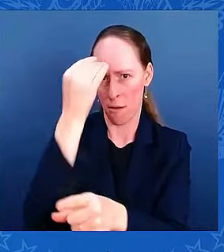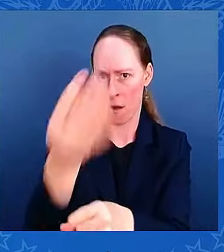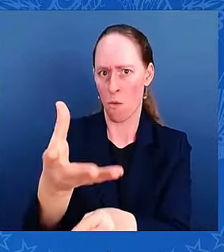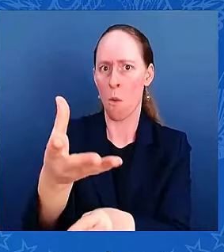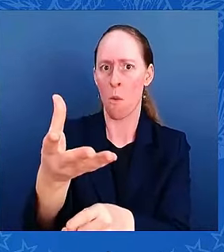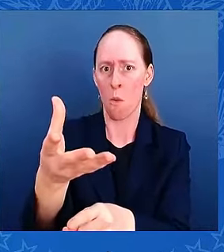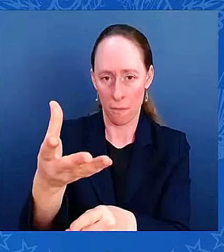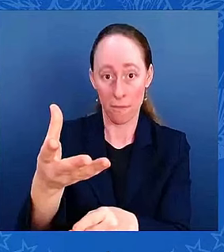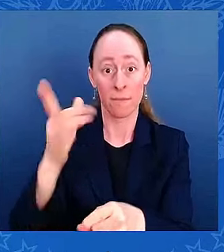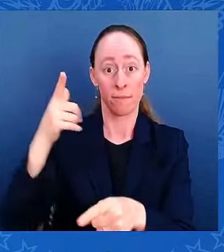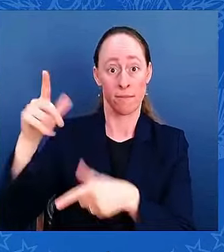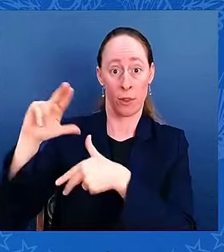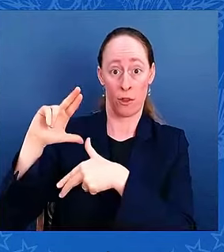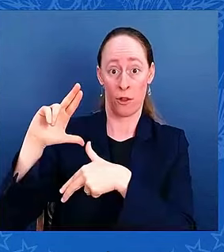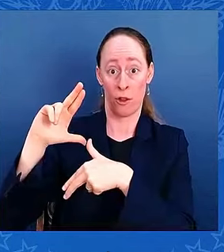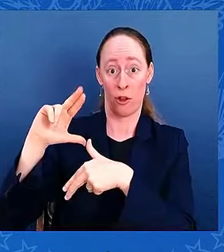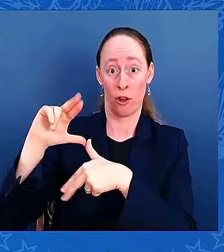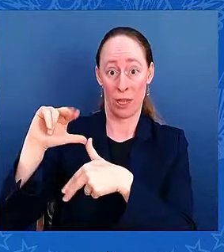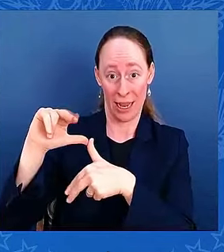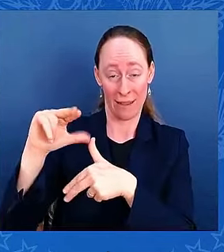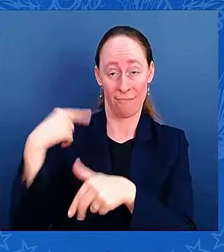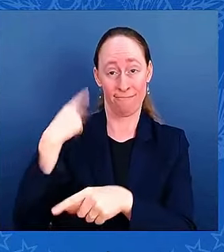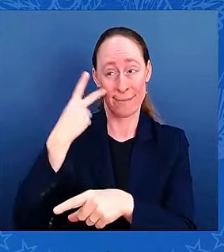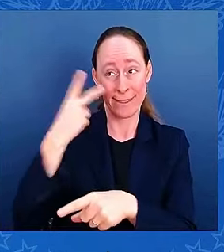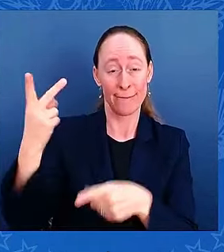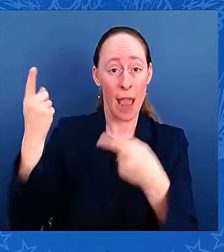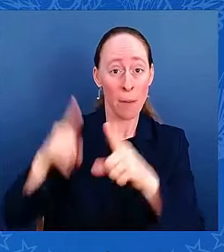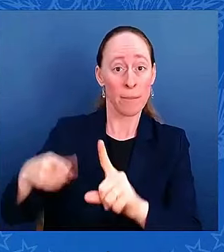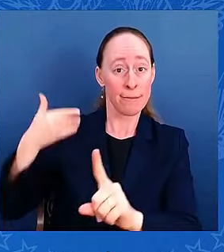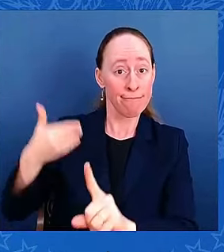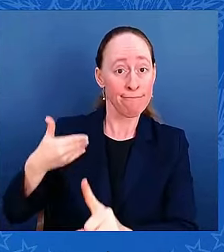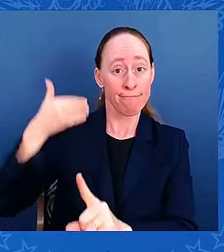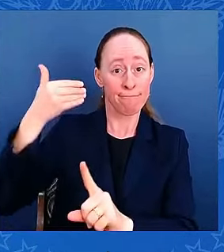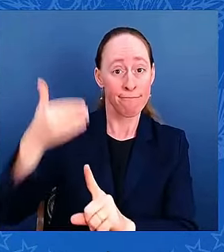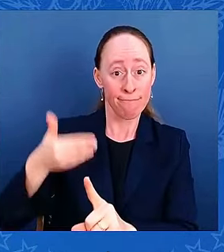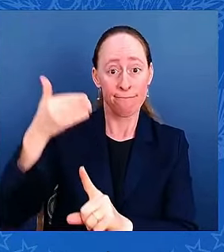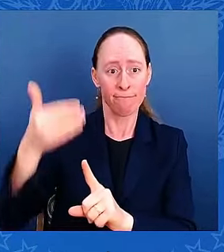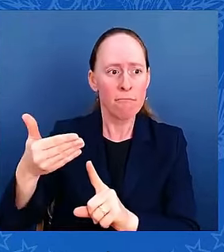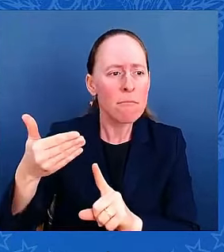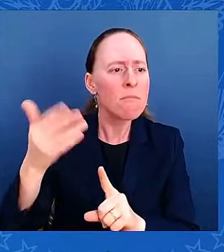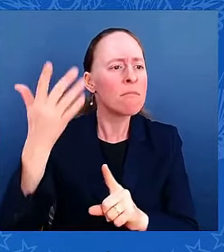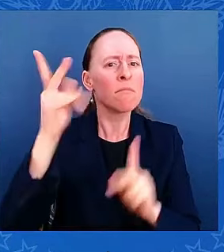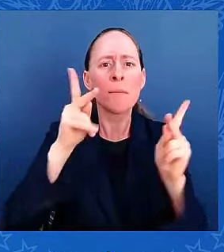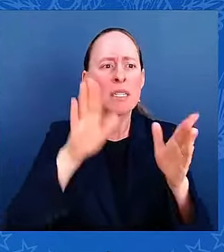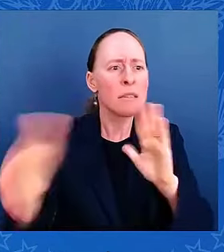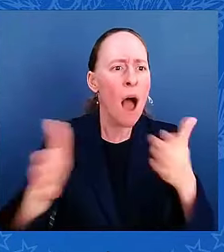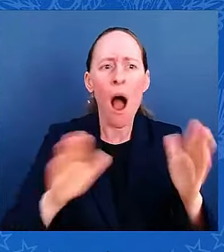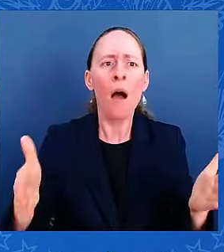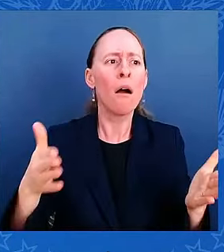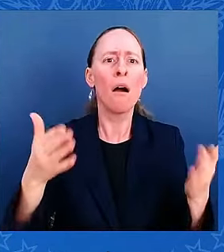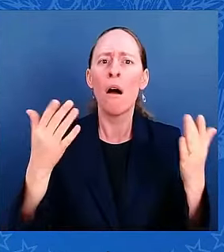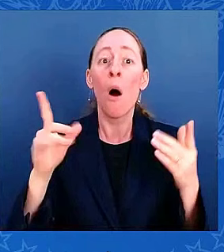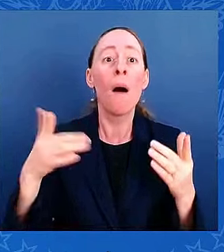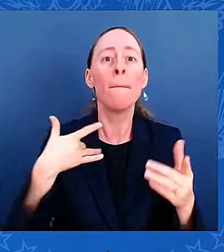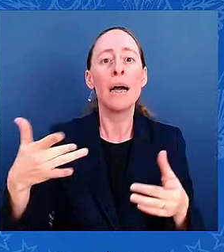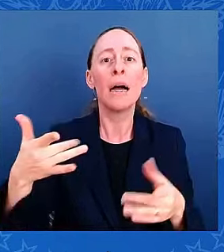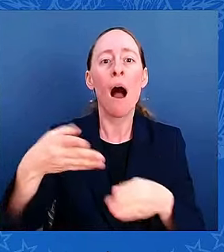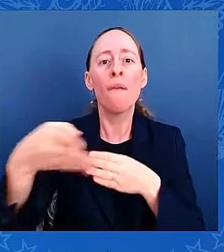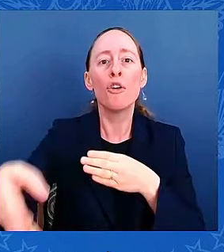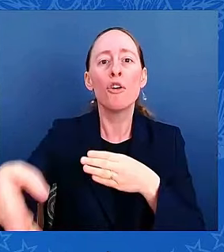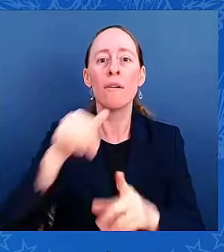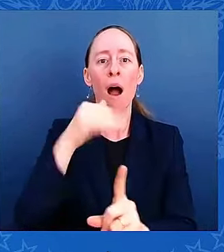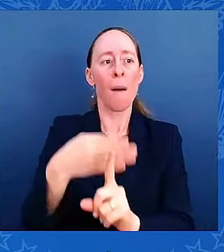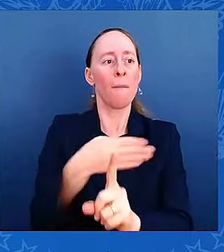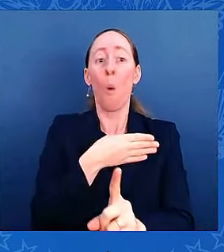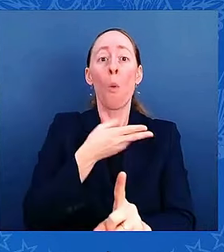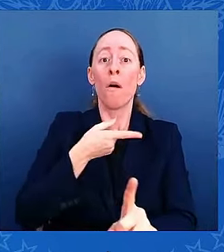the days following the storm than actually during the storm itself. Vice President Harris and I have been in constant contact with